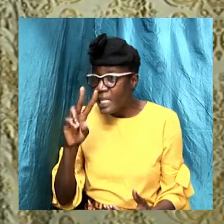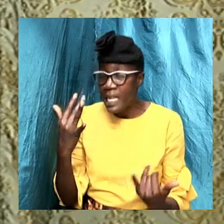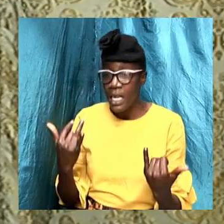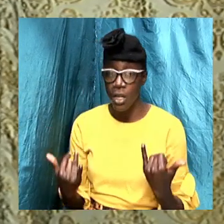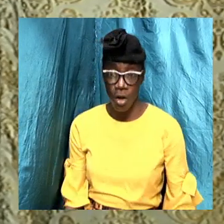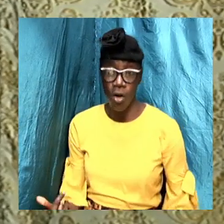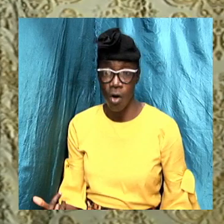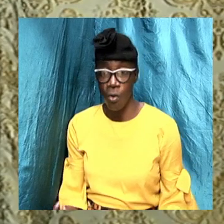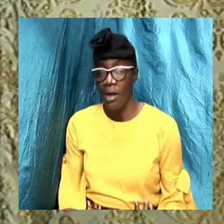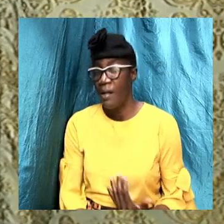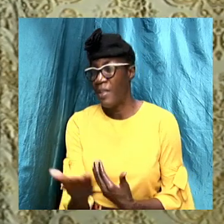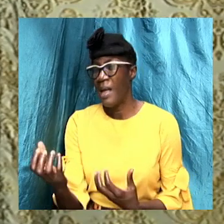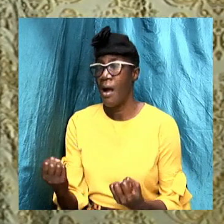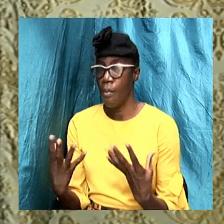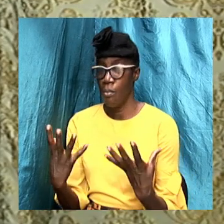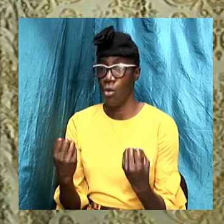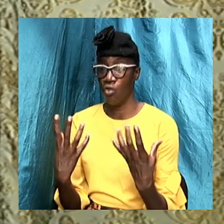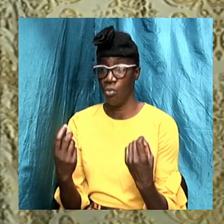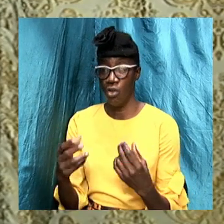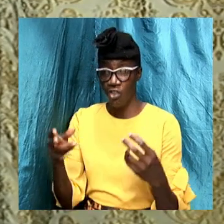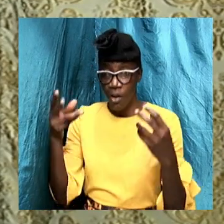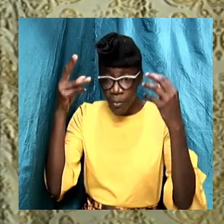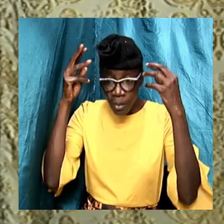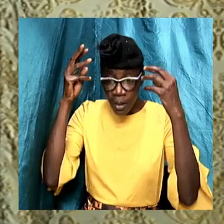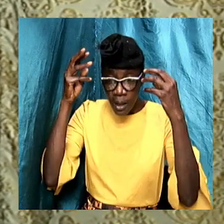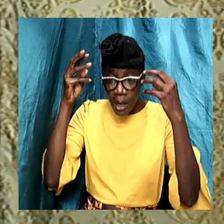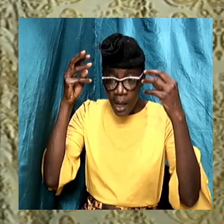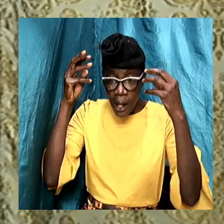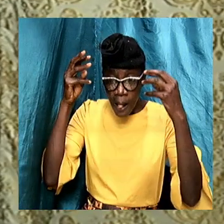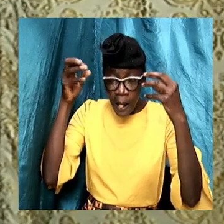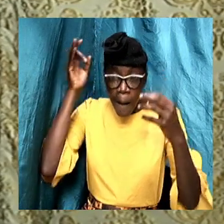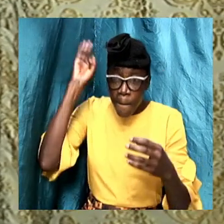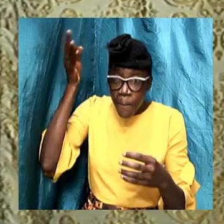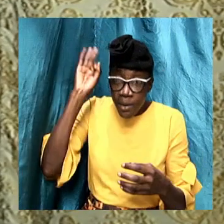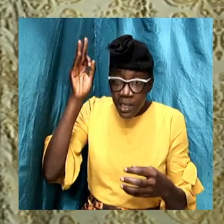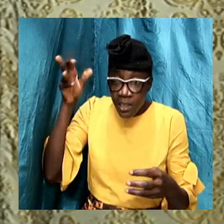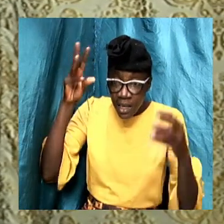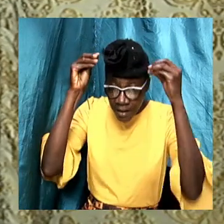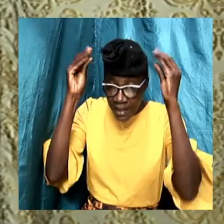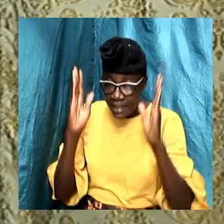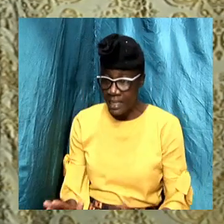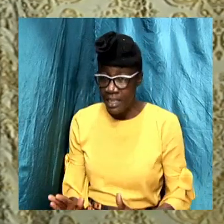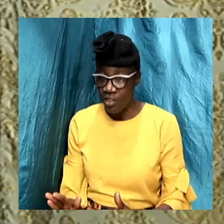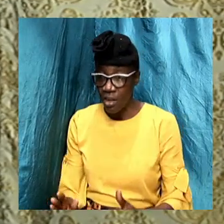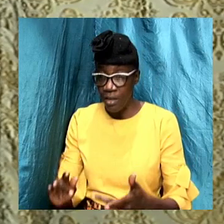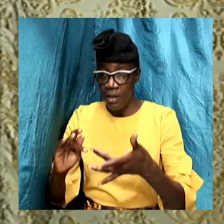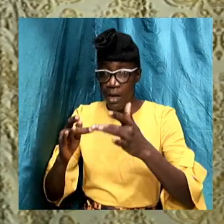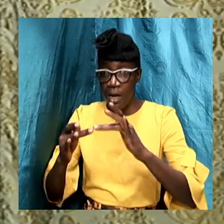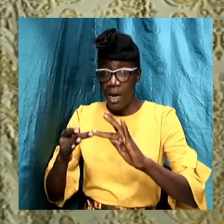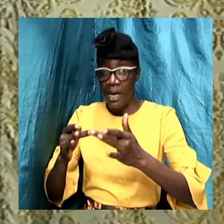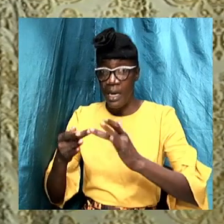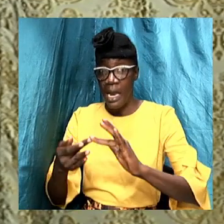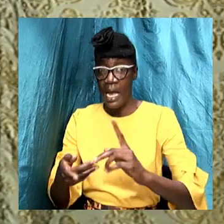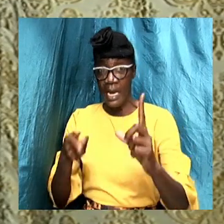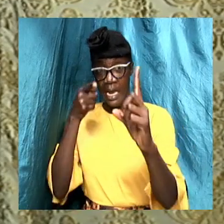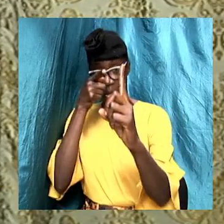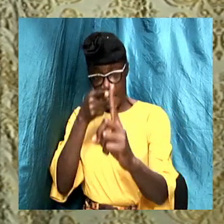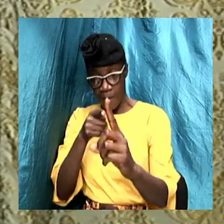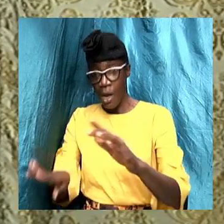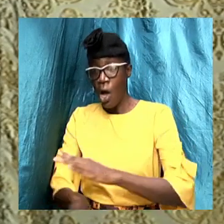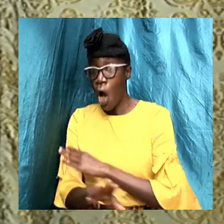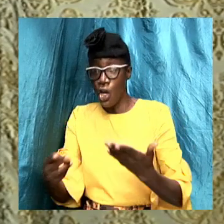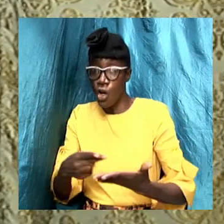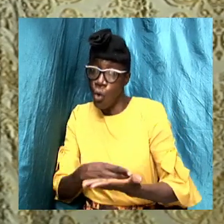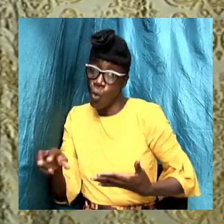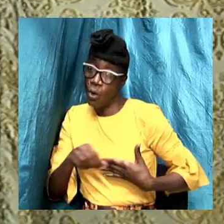there are so many preachers and teachers online, and I, under the Holy Ghost, want us as people of God to be